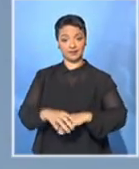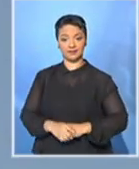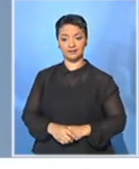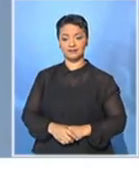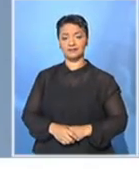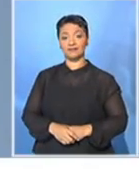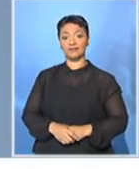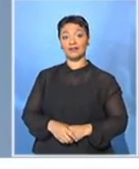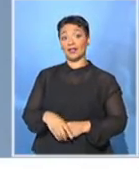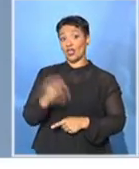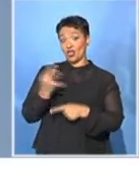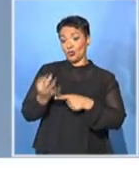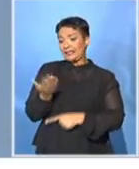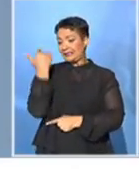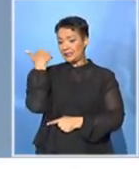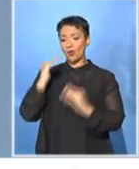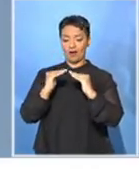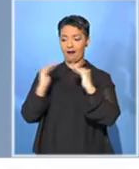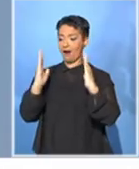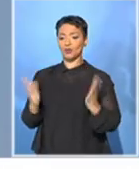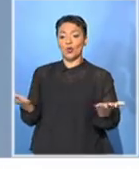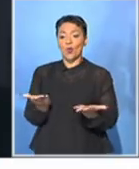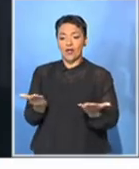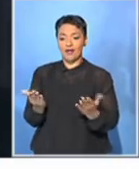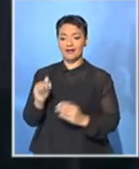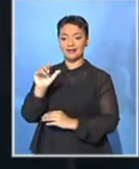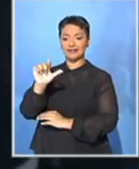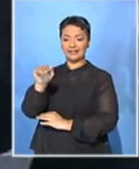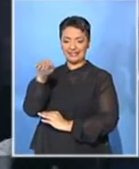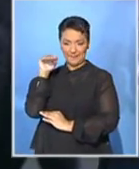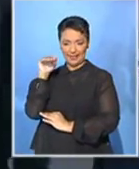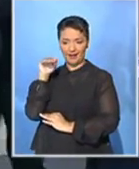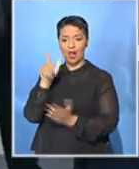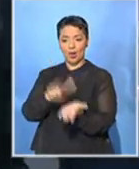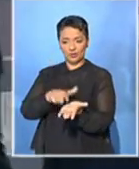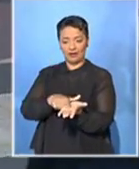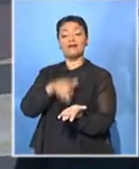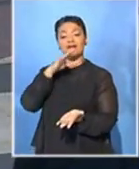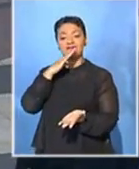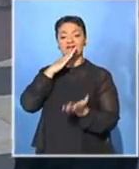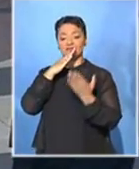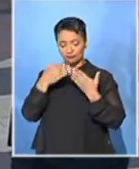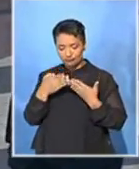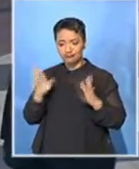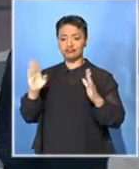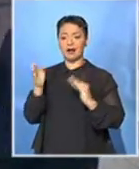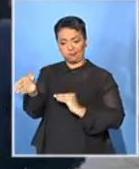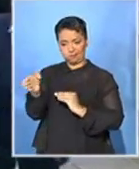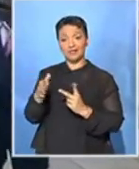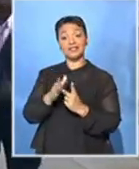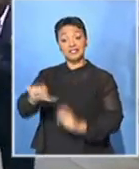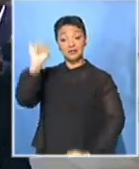used to live in in Zambia was declared a national heritage site and the stage of him unveiled at O.R. Tambo International Airport.